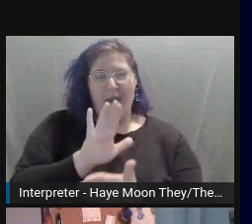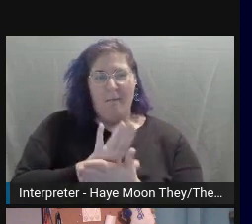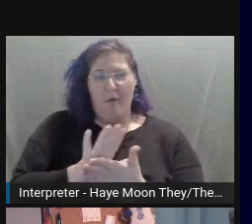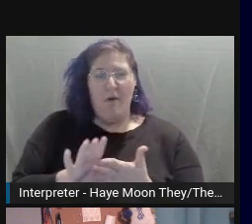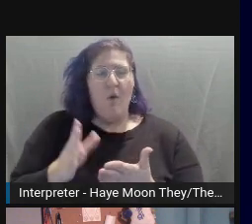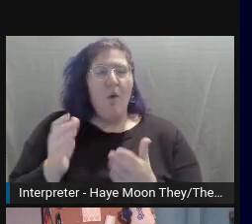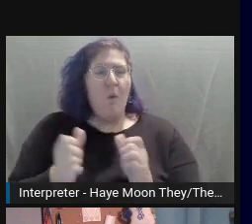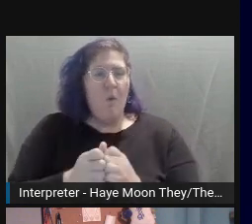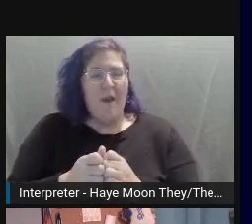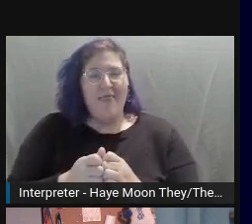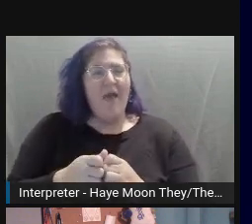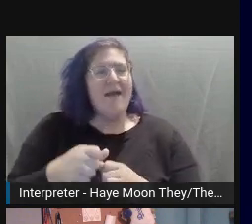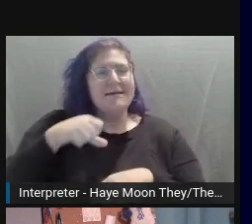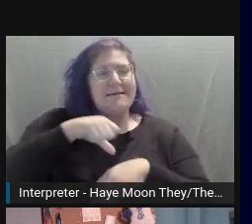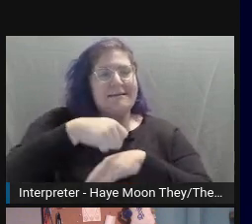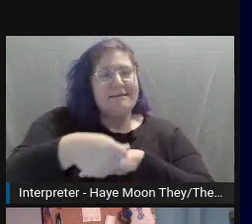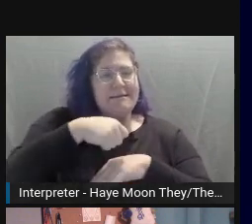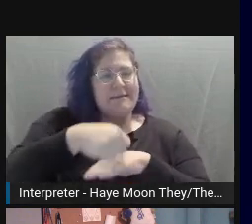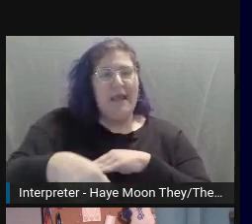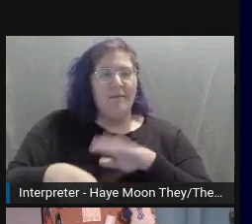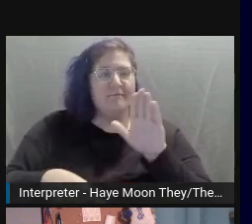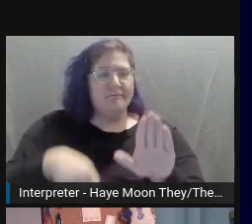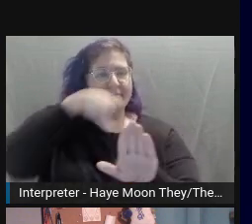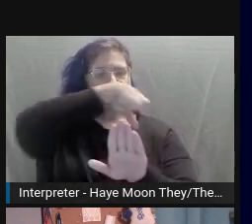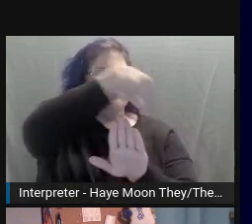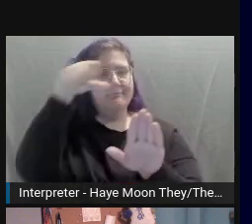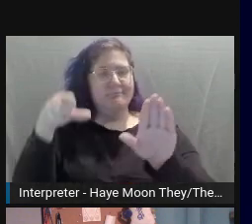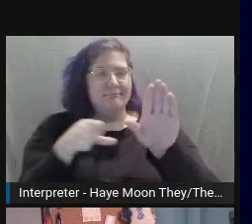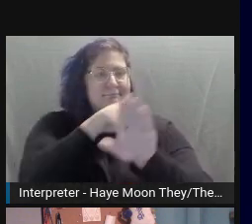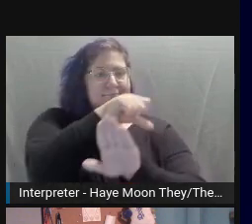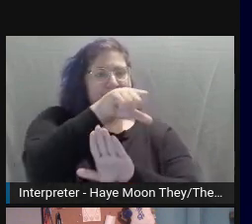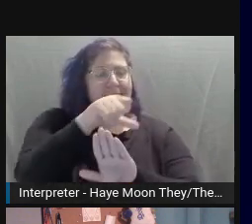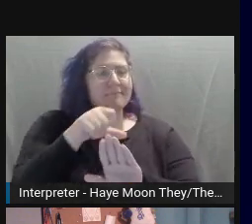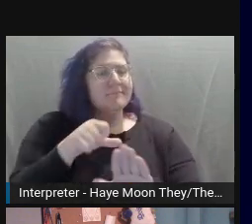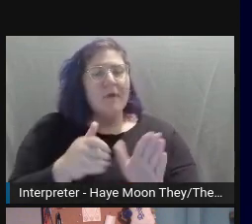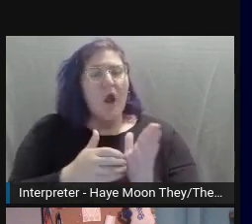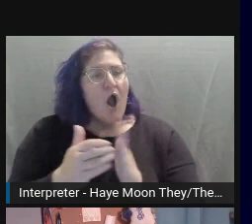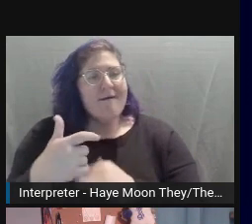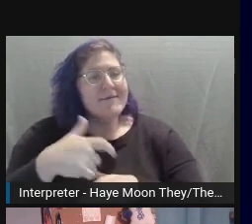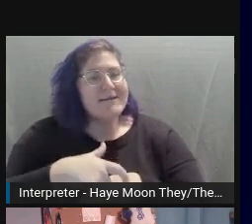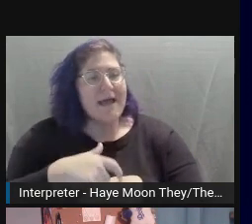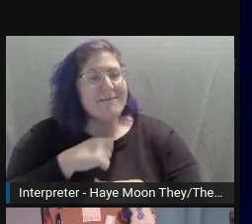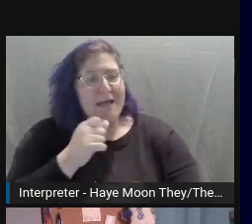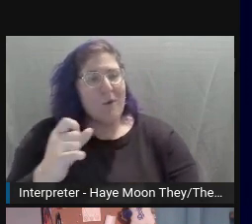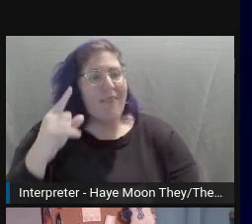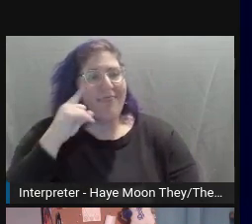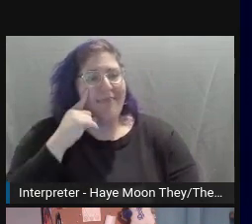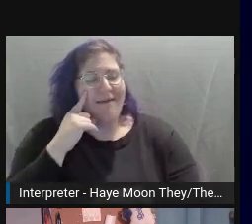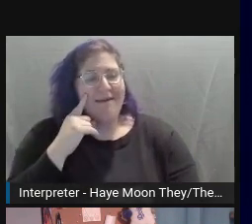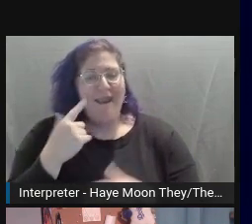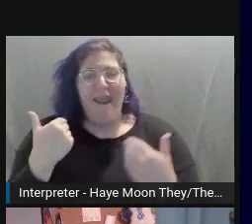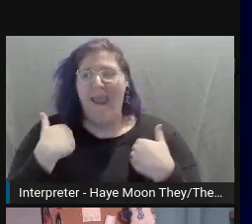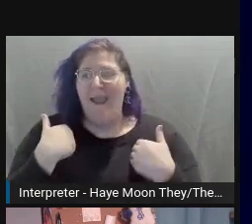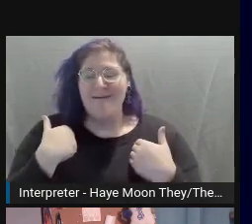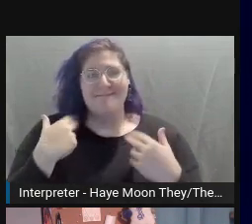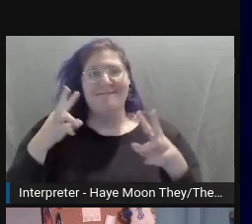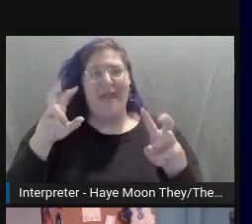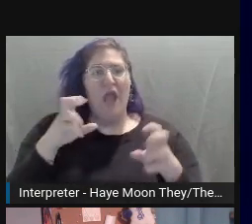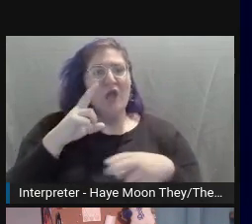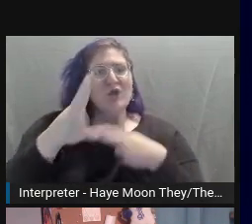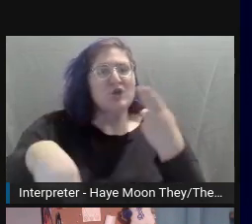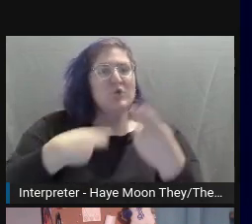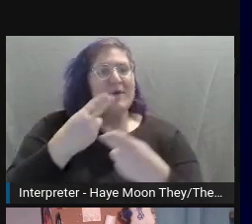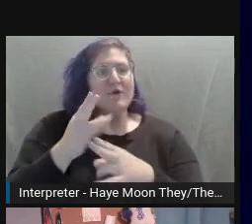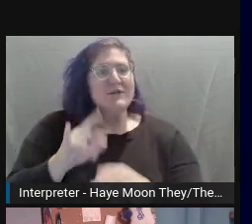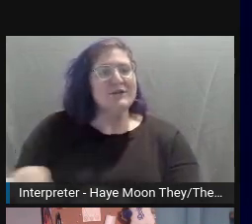As I've mentioned, I don't think alt text universal standards are written in stone. However, there are some generally agreed upon best